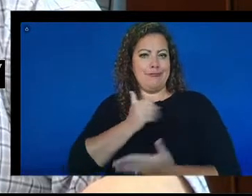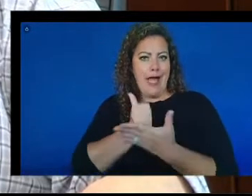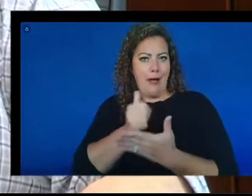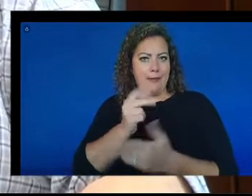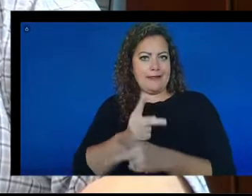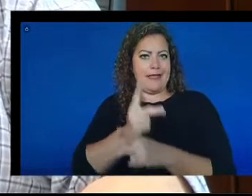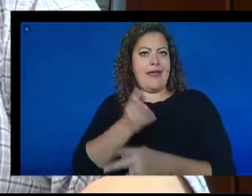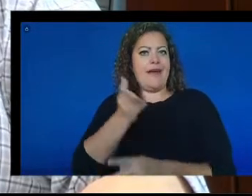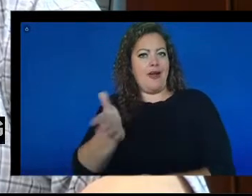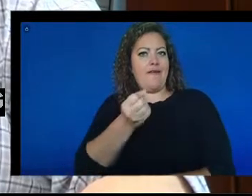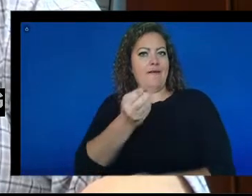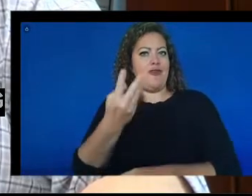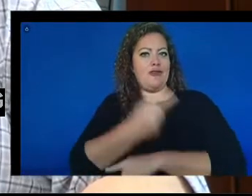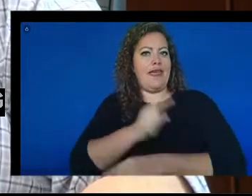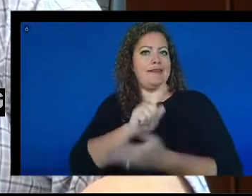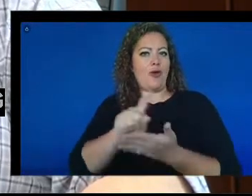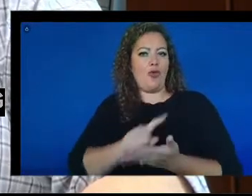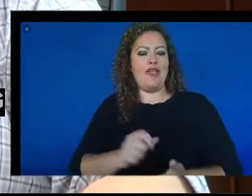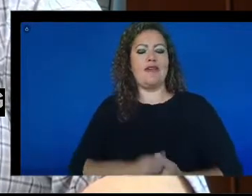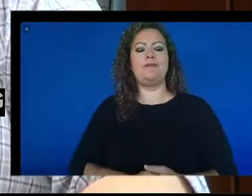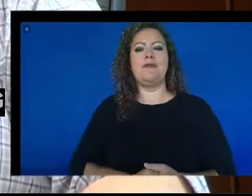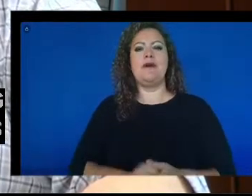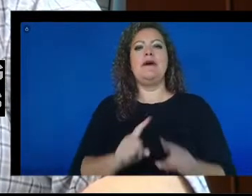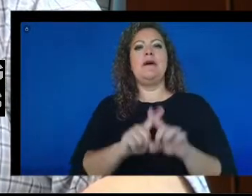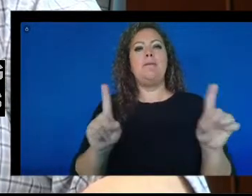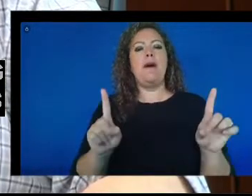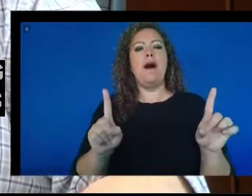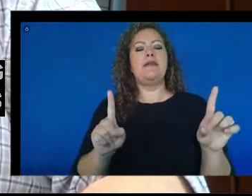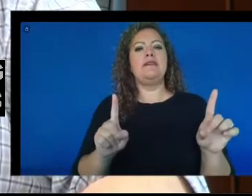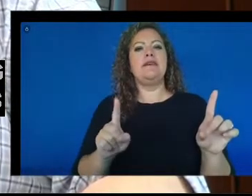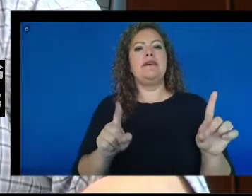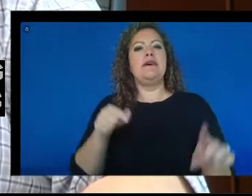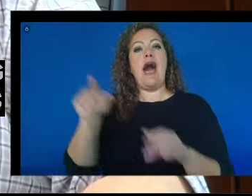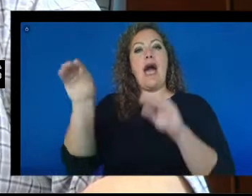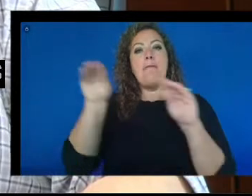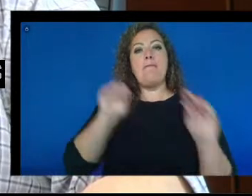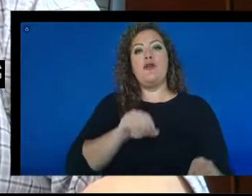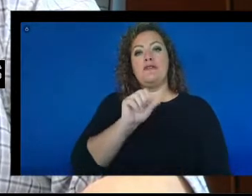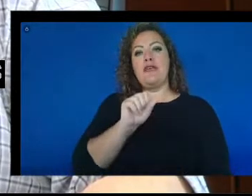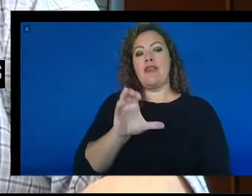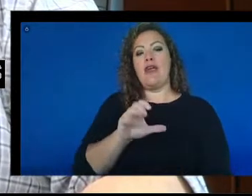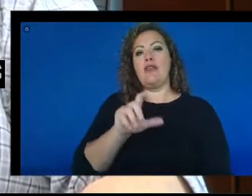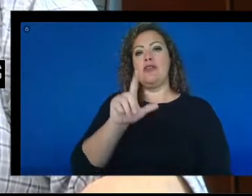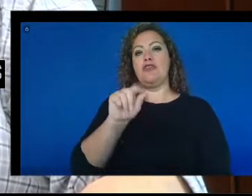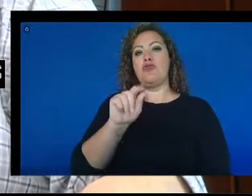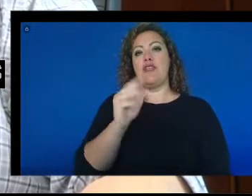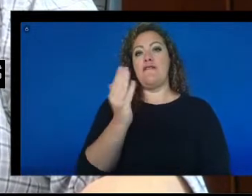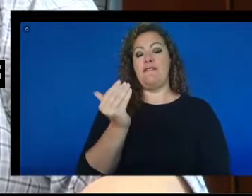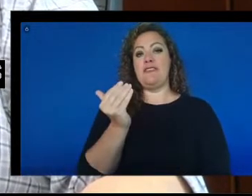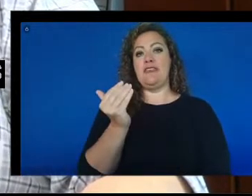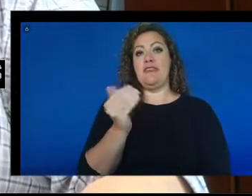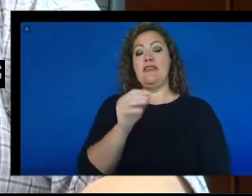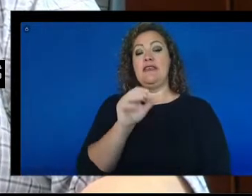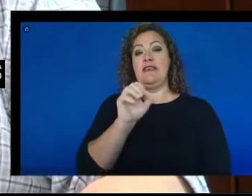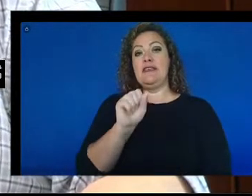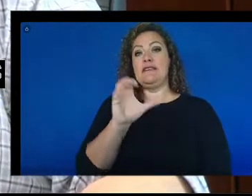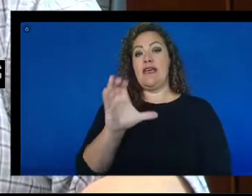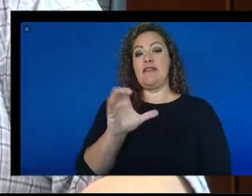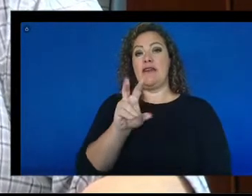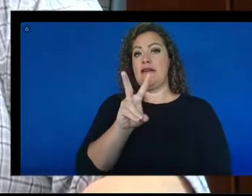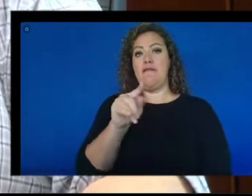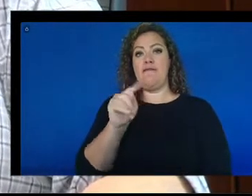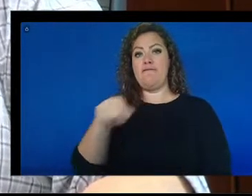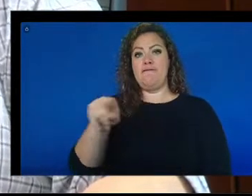care of her a few days a week. When I moved to South Carolina in 2015, South Carolina veterans welcomed me.